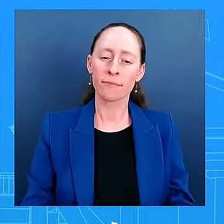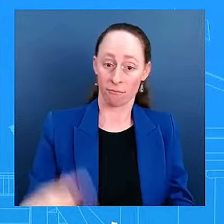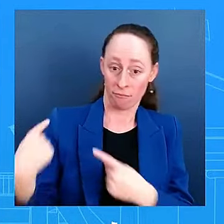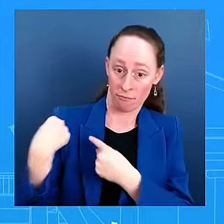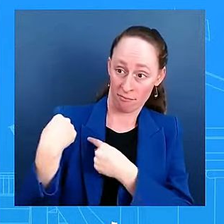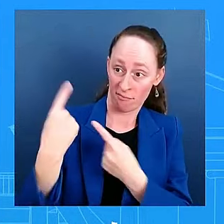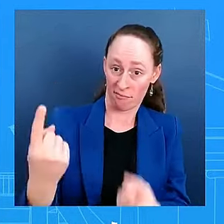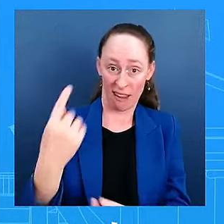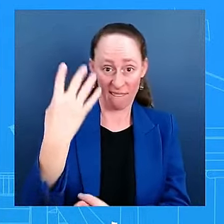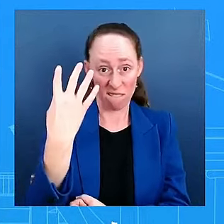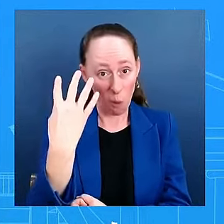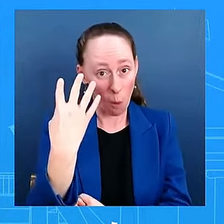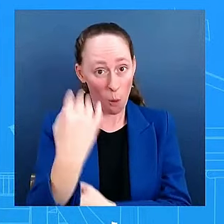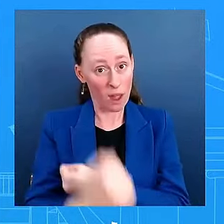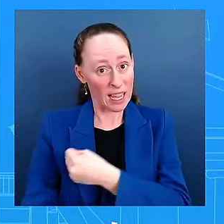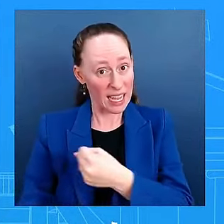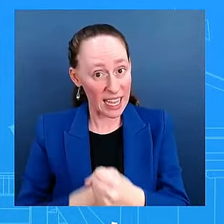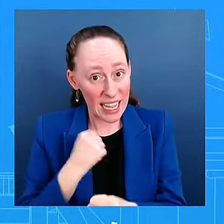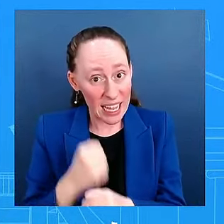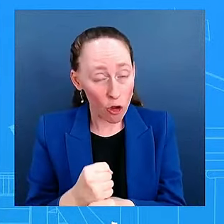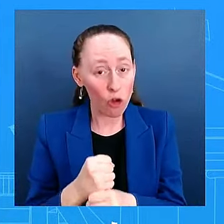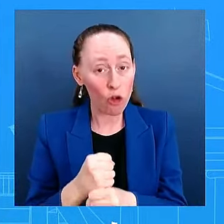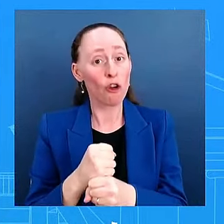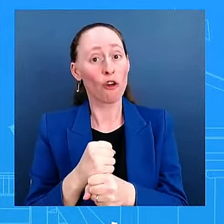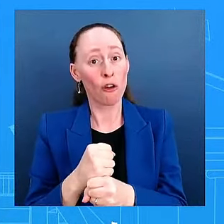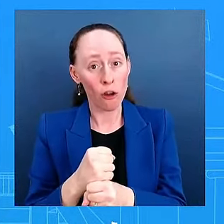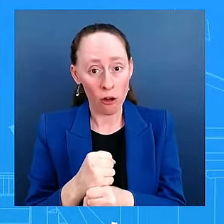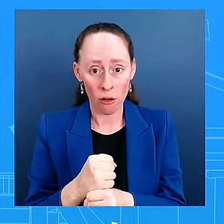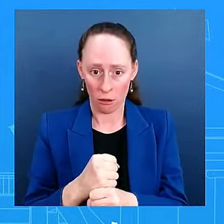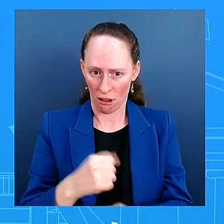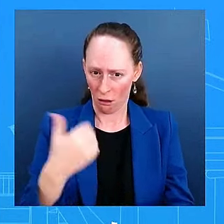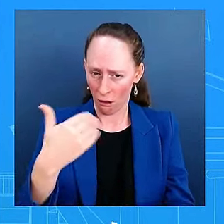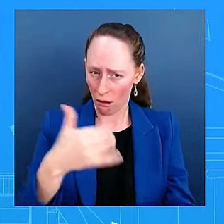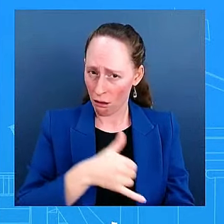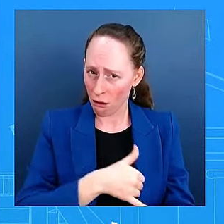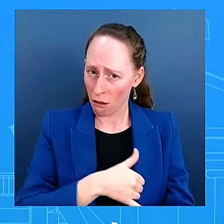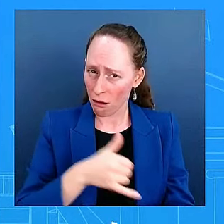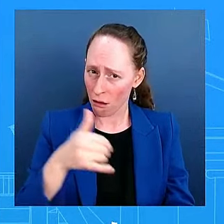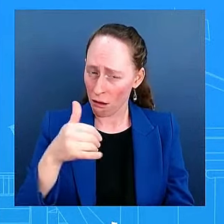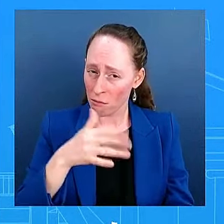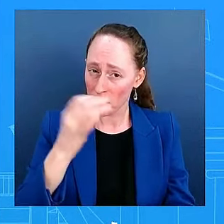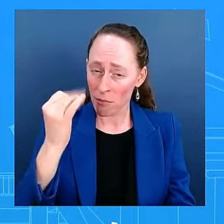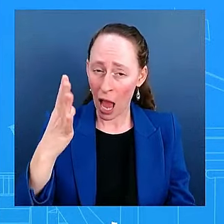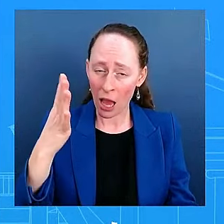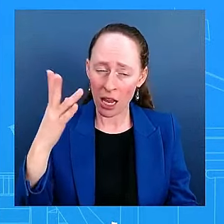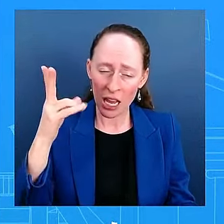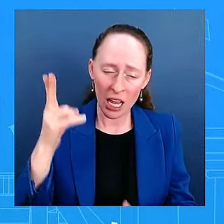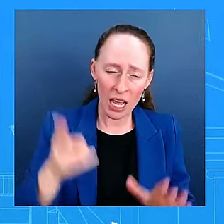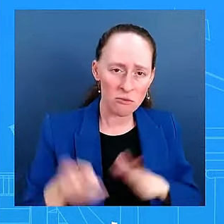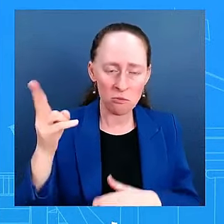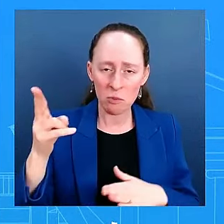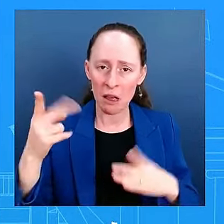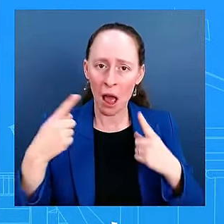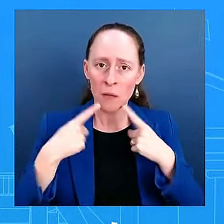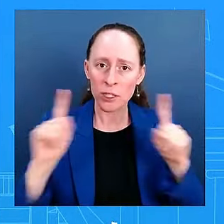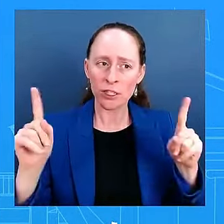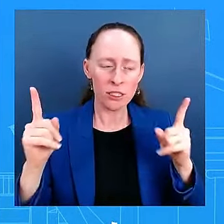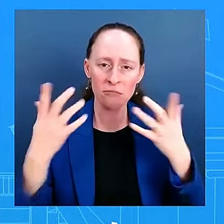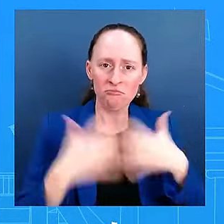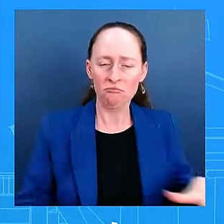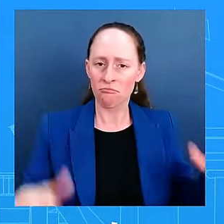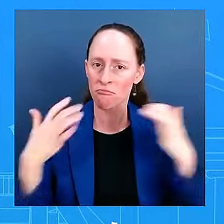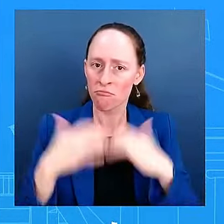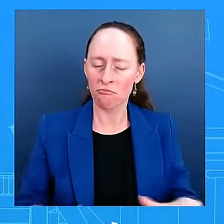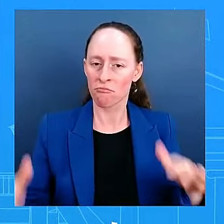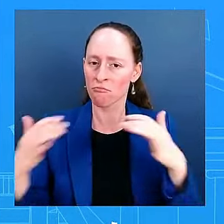there are some historic accomplishments that they were able to do together, whether it's beating Big Pharma, now Medicare is able to negotiate, whether